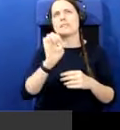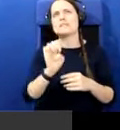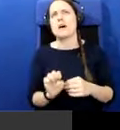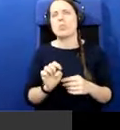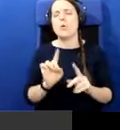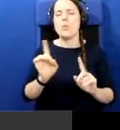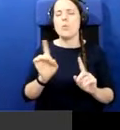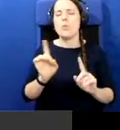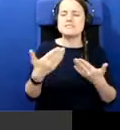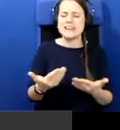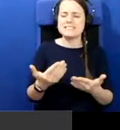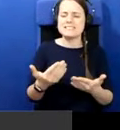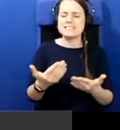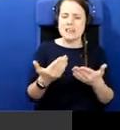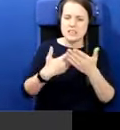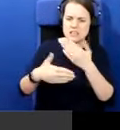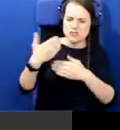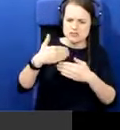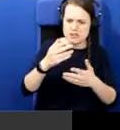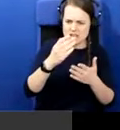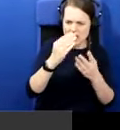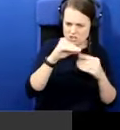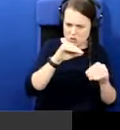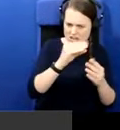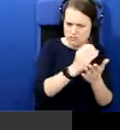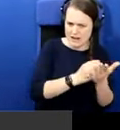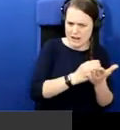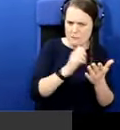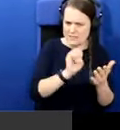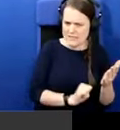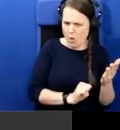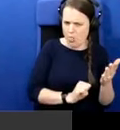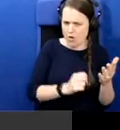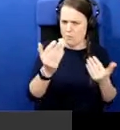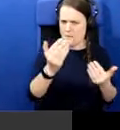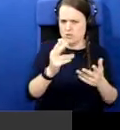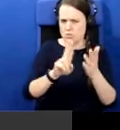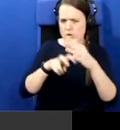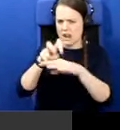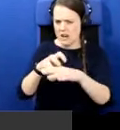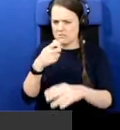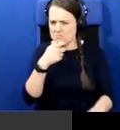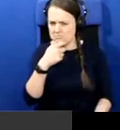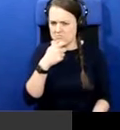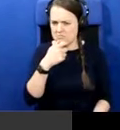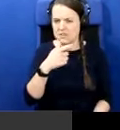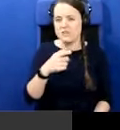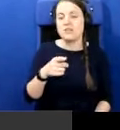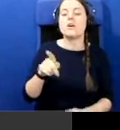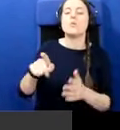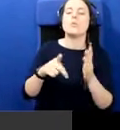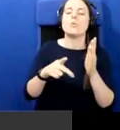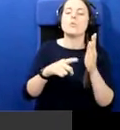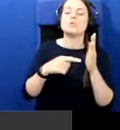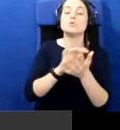education in the South compared to what is presented in Northern Ireland schools? Well, I can't really comment on the education system in the South,